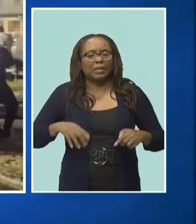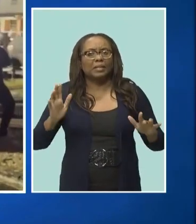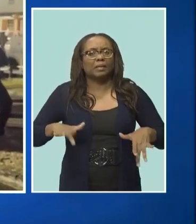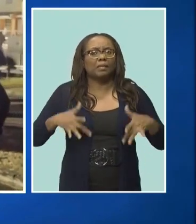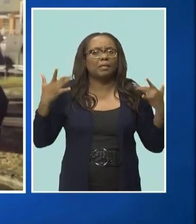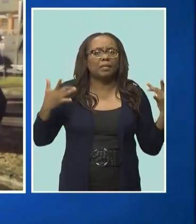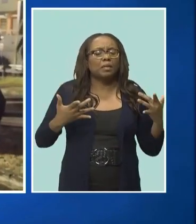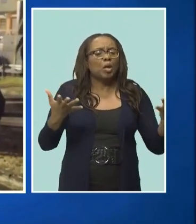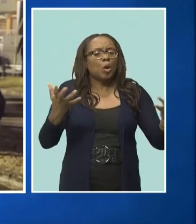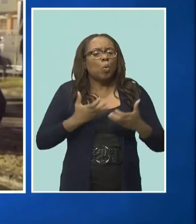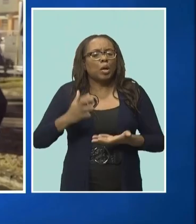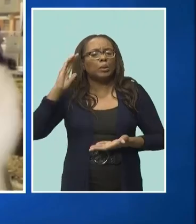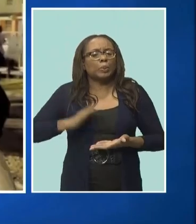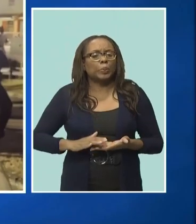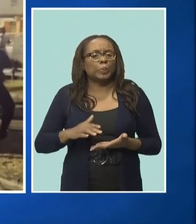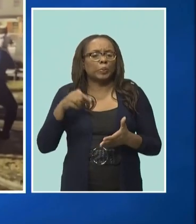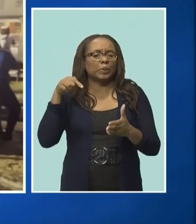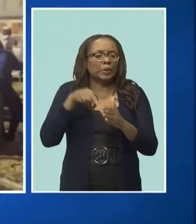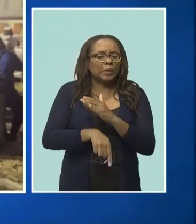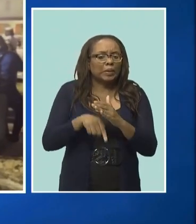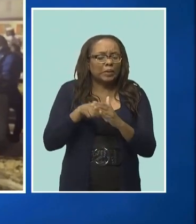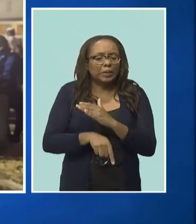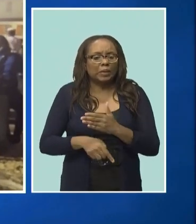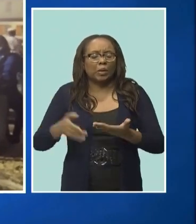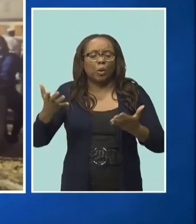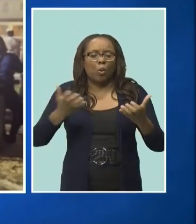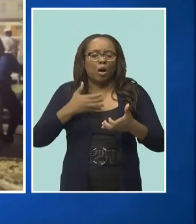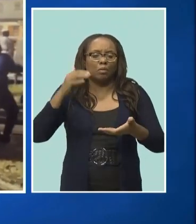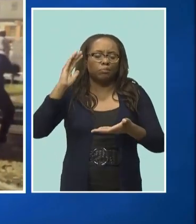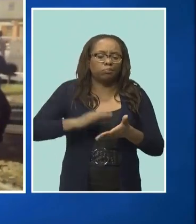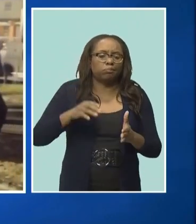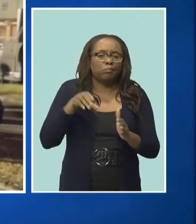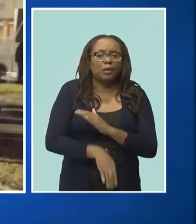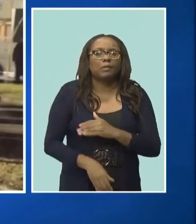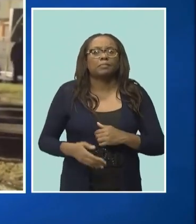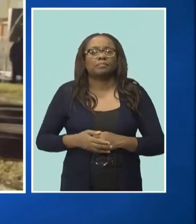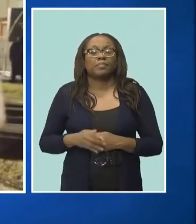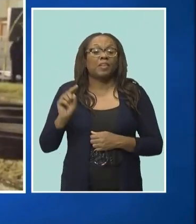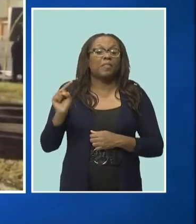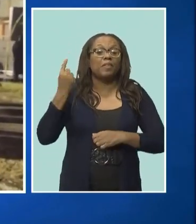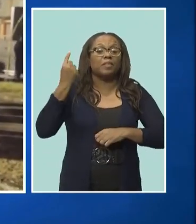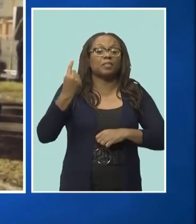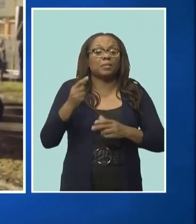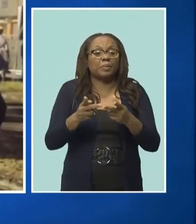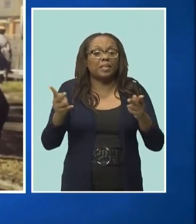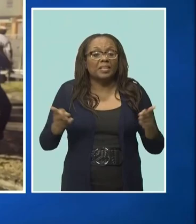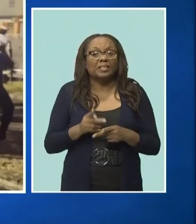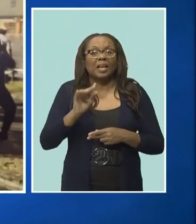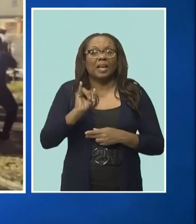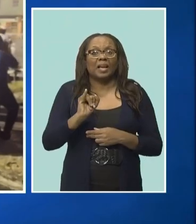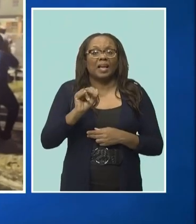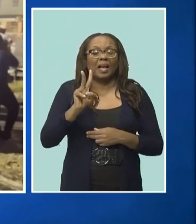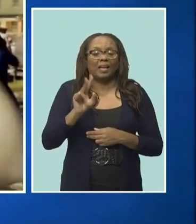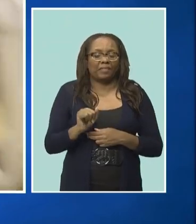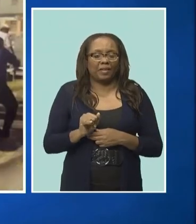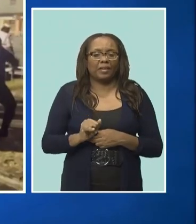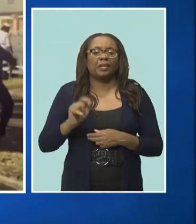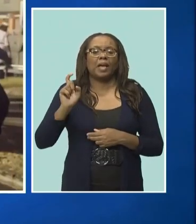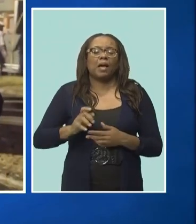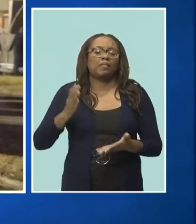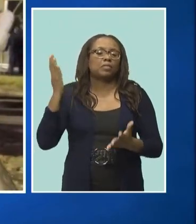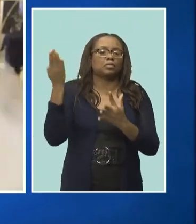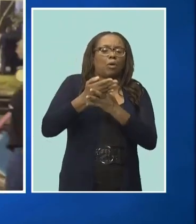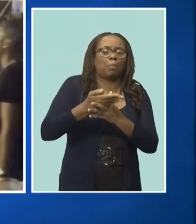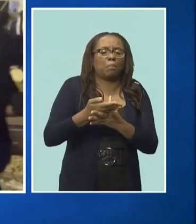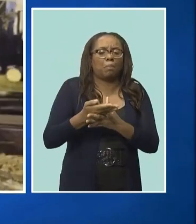the gun violence that's going on in the communities. First spot that we touch is the Ivy. Ladies and gentlemen, boys and girls, ending gun violence. We're sure that there are